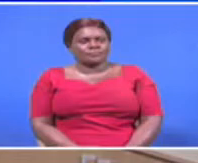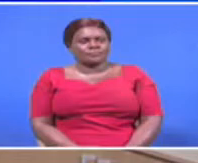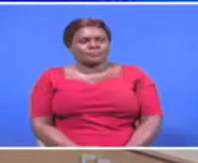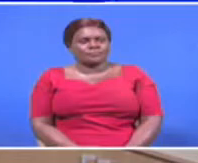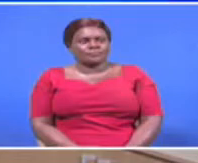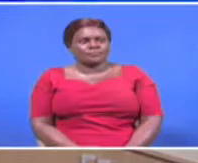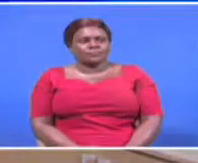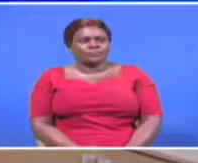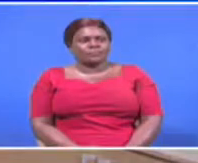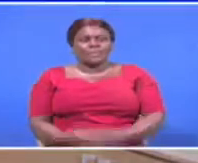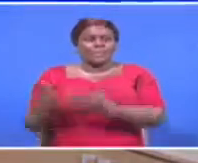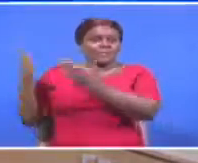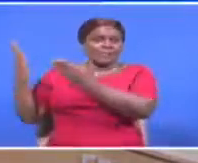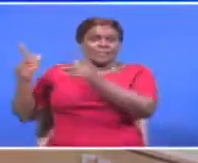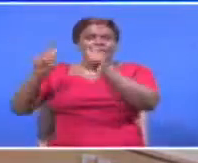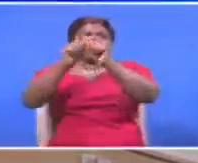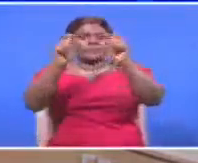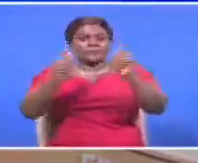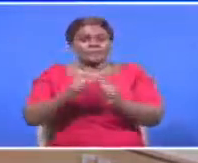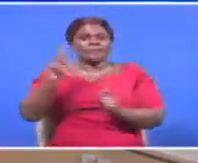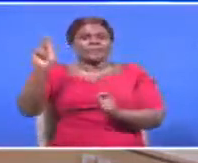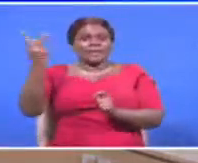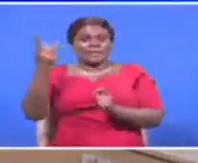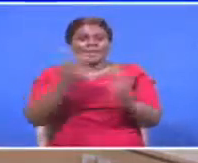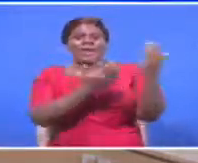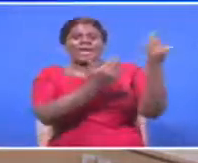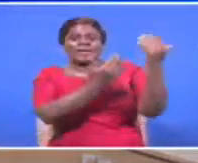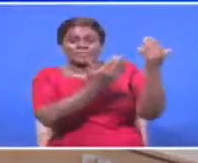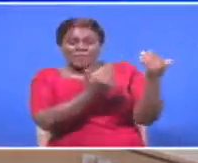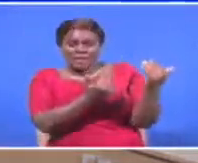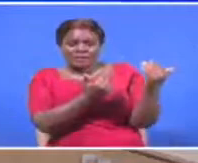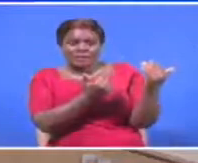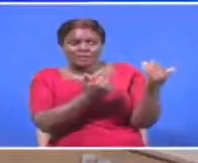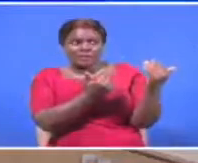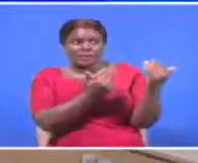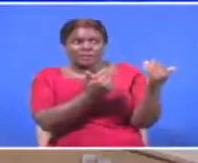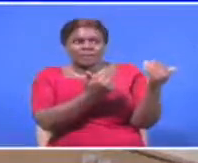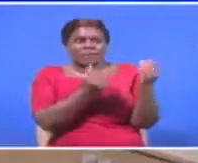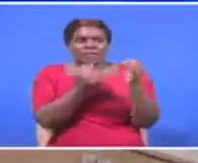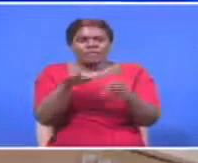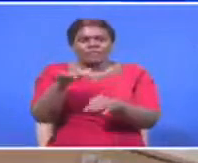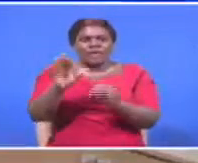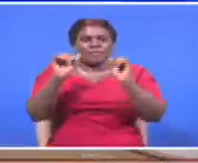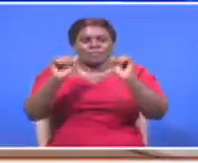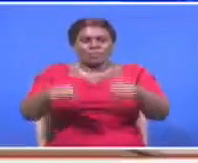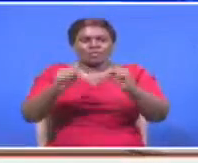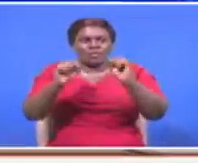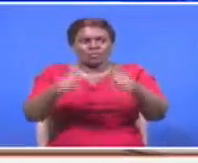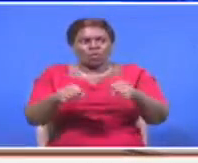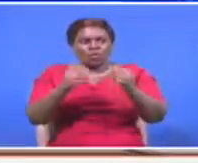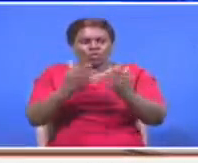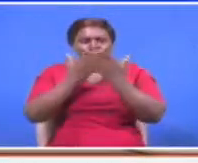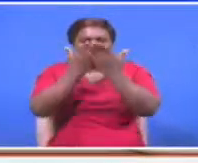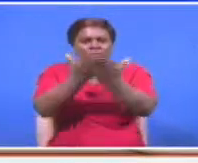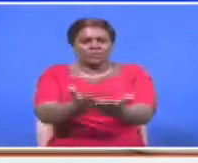mnyazi now these are the teams that kenyans are looking forward to seeing if they can deliver this round of talks but now